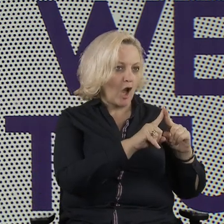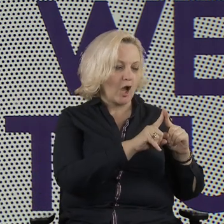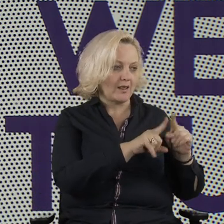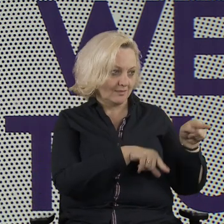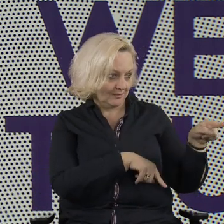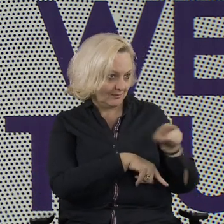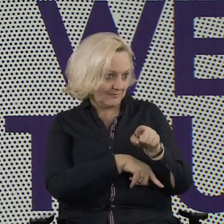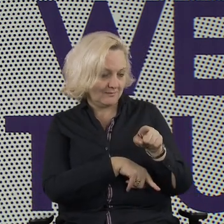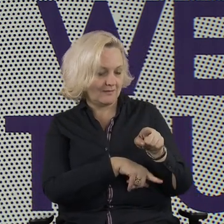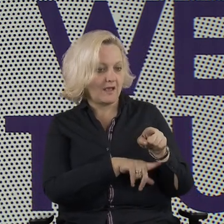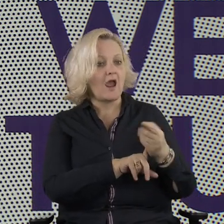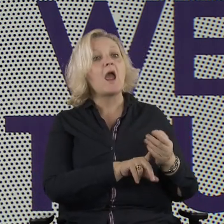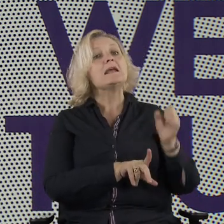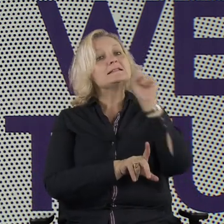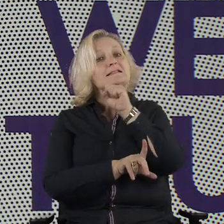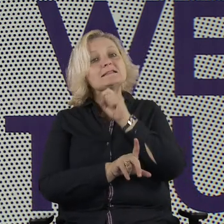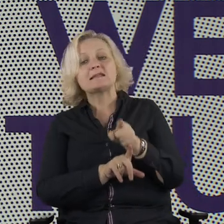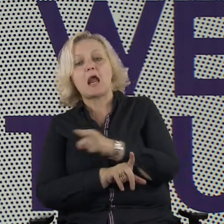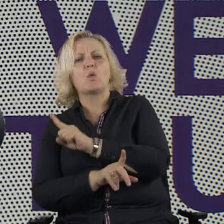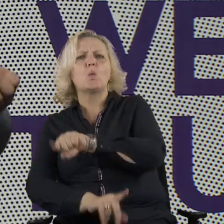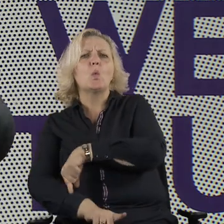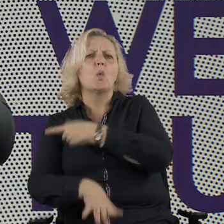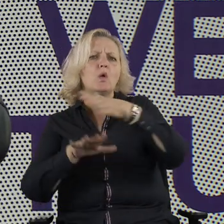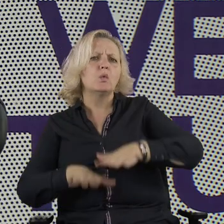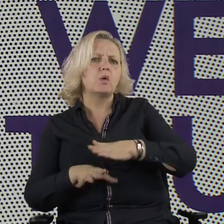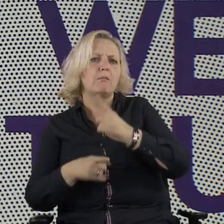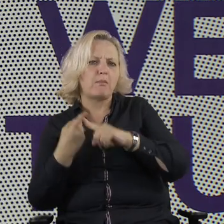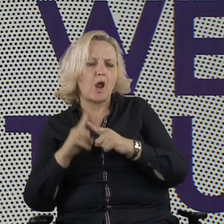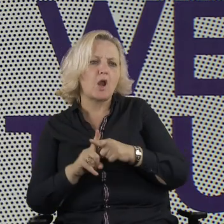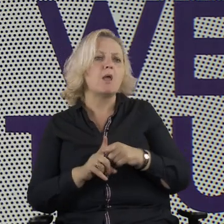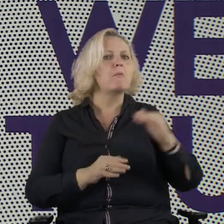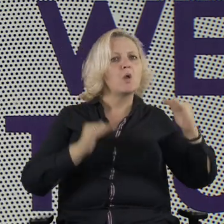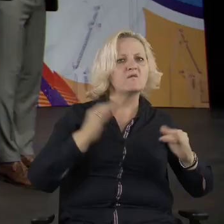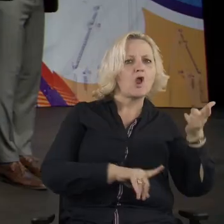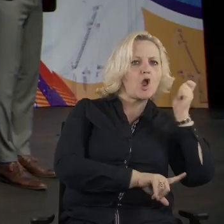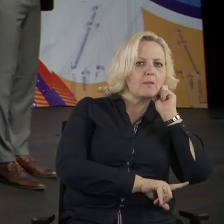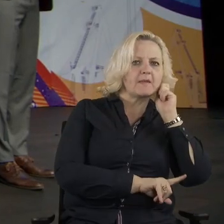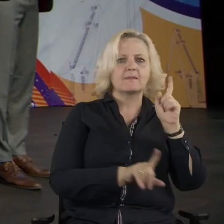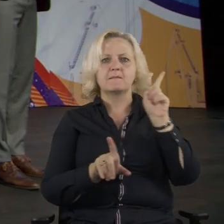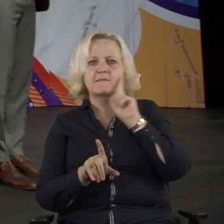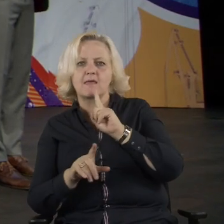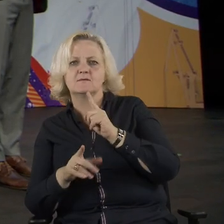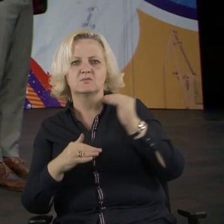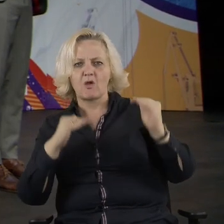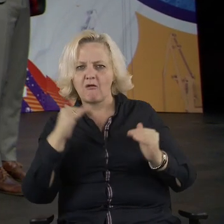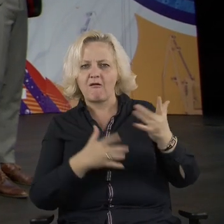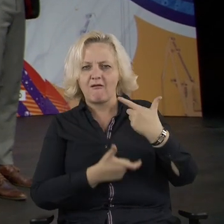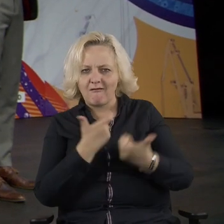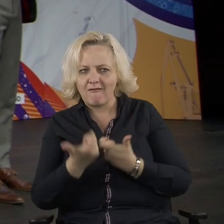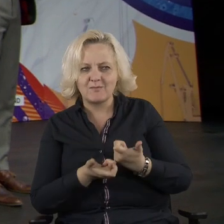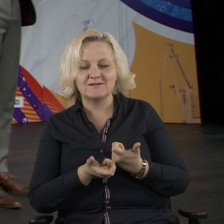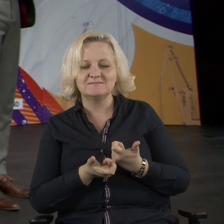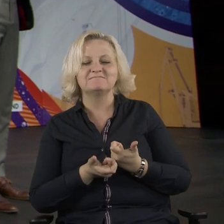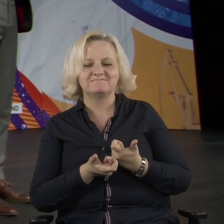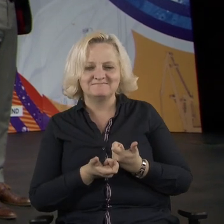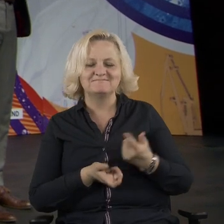same way. However, if you are in the opposition, you probably meet fewer business people. Our data suggests that those